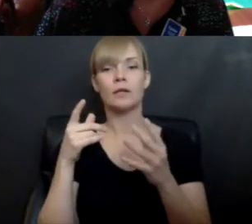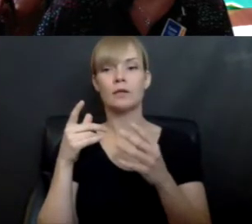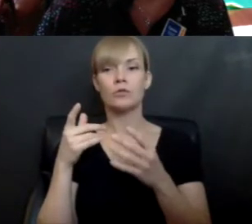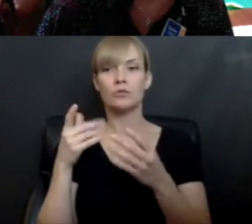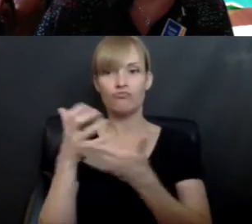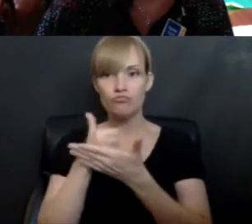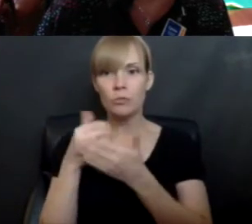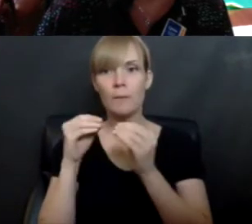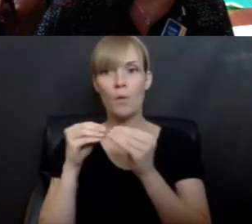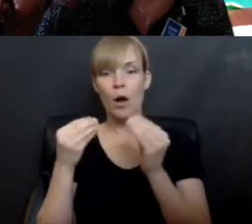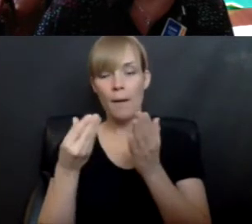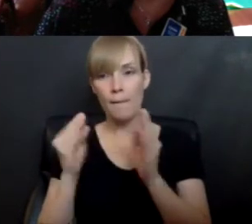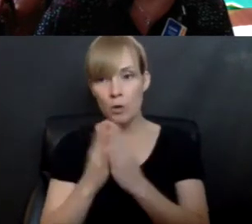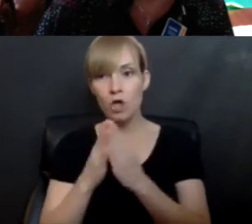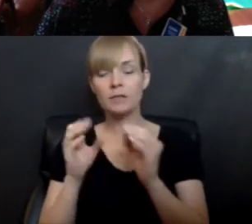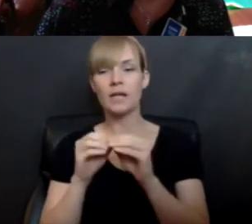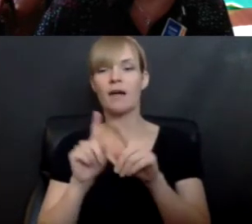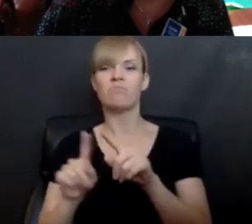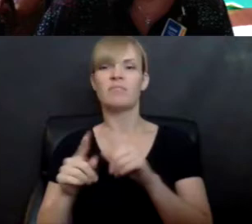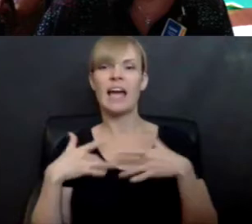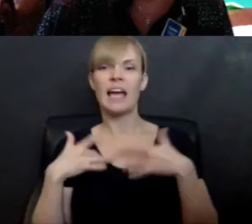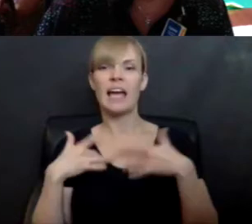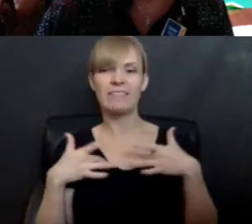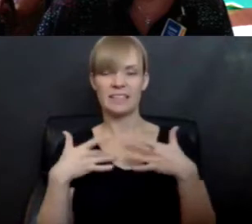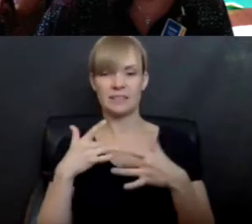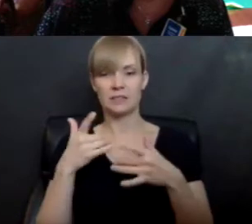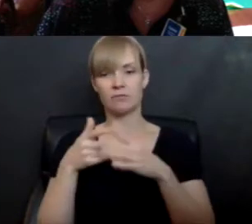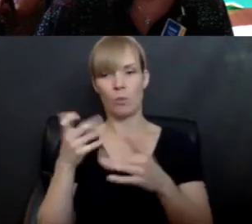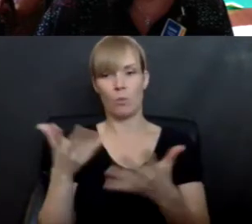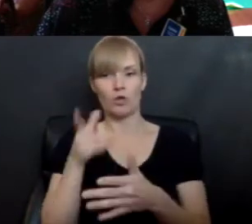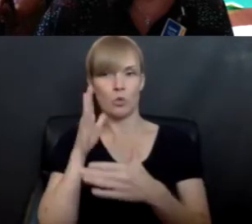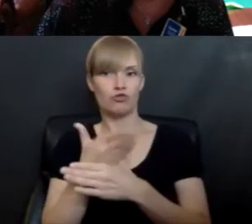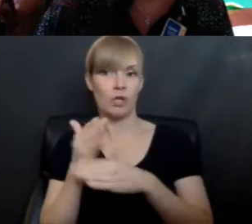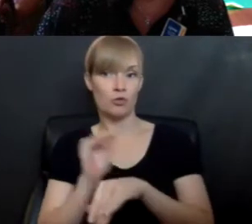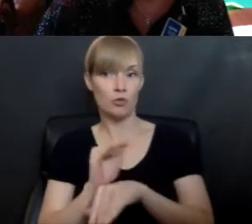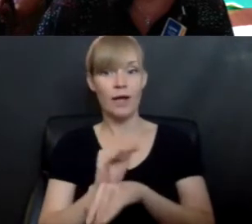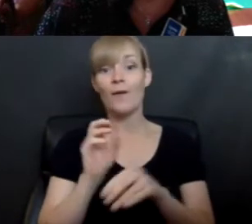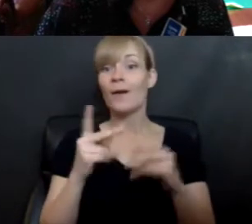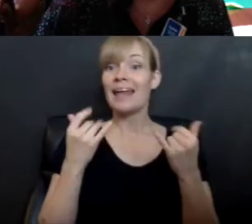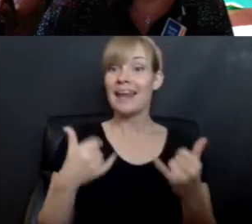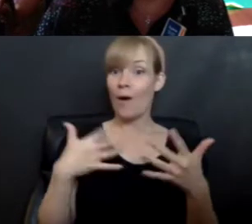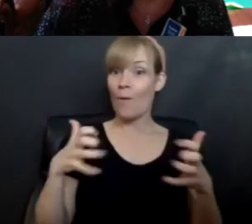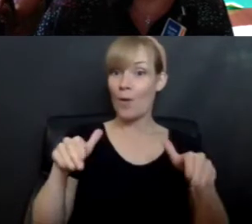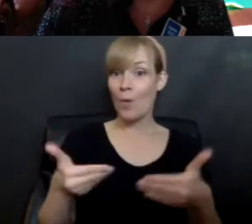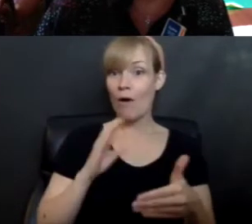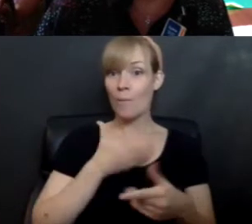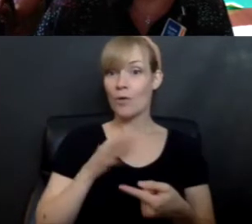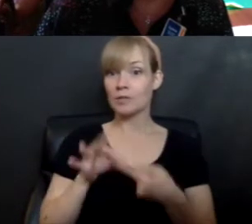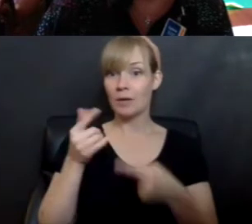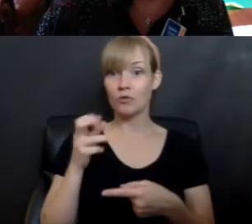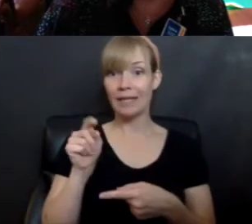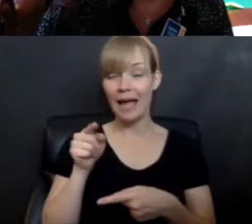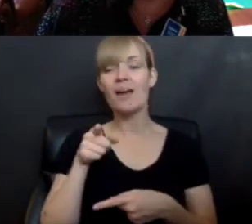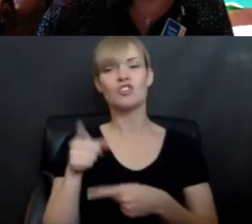more activities based on what she's going to share with us tonight. With that said, folks, let us welcome our special guest. She's been to